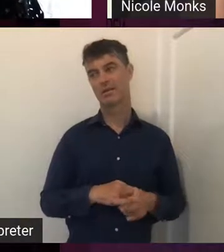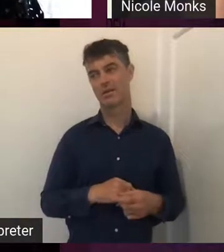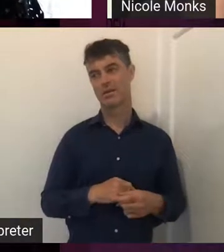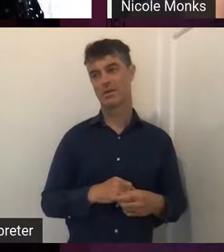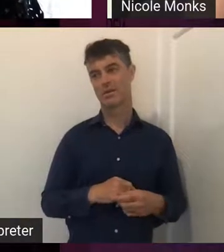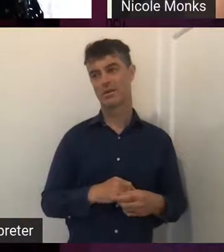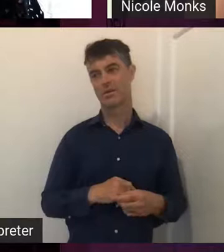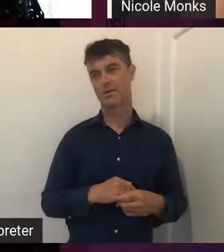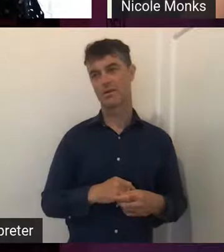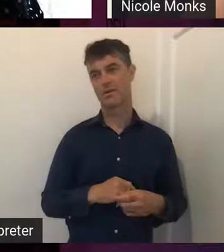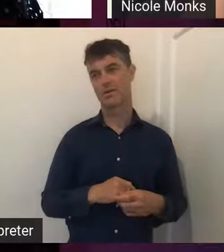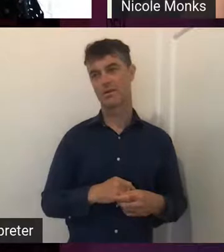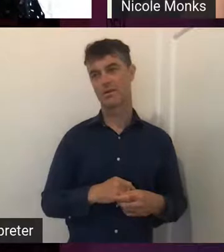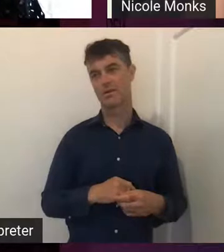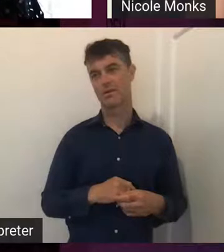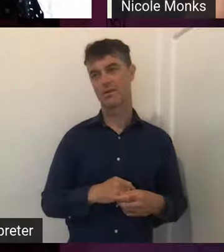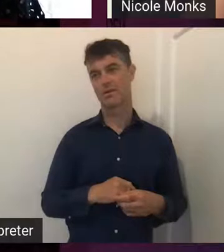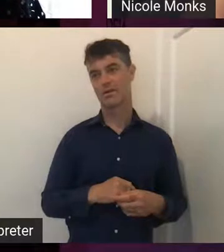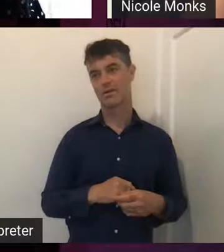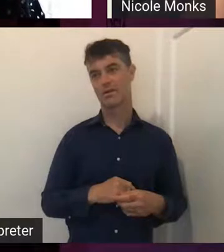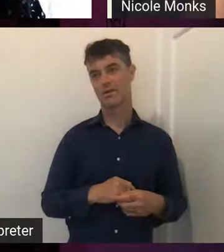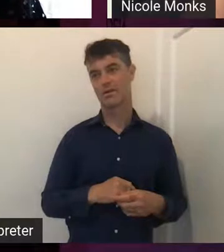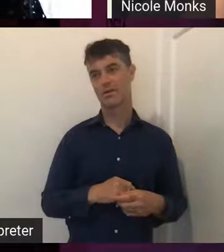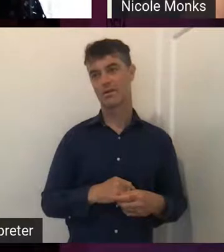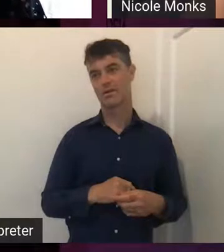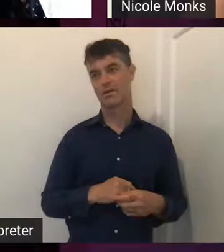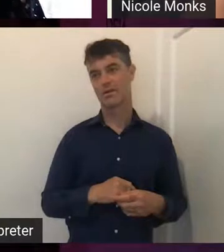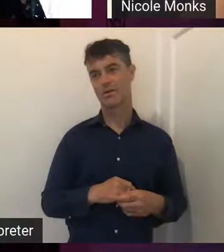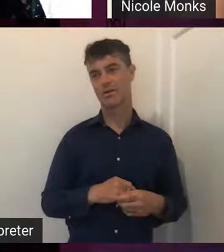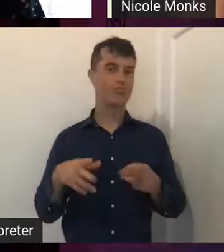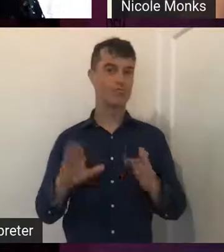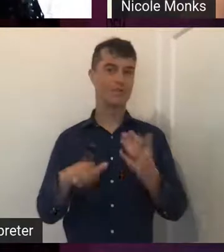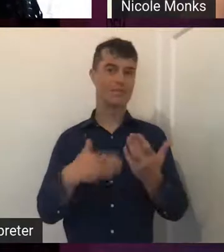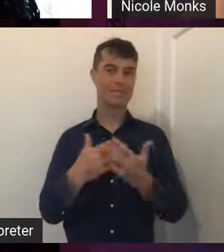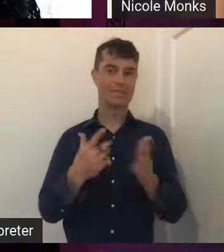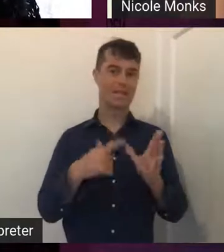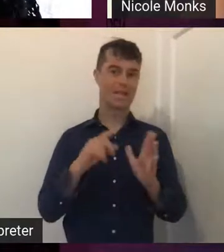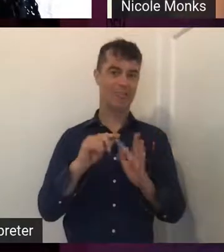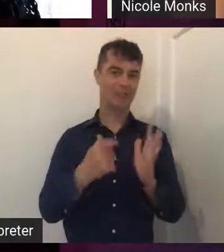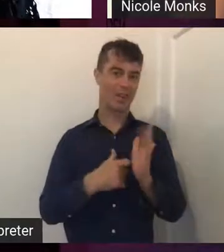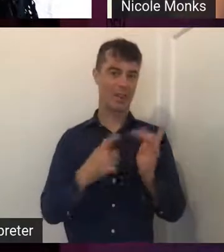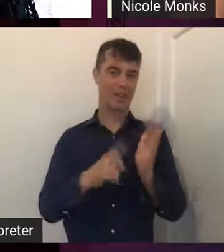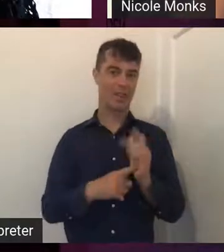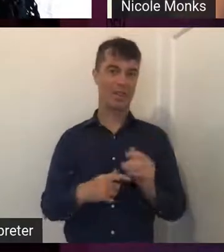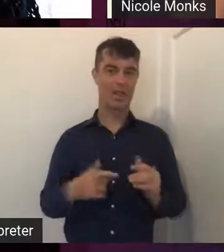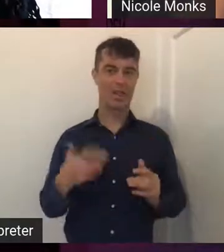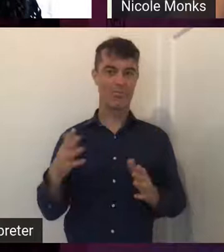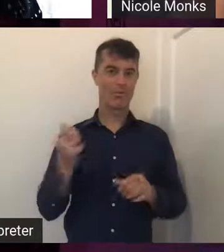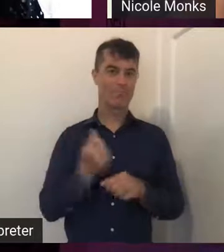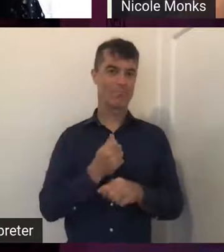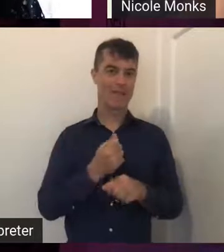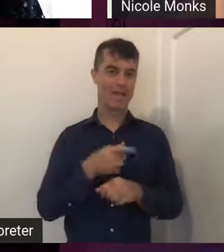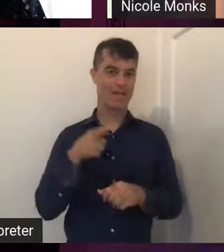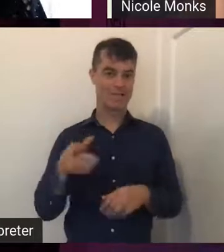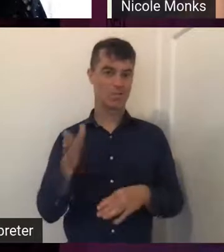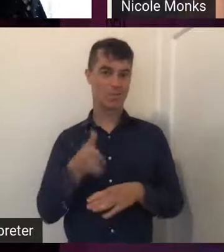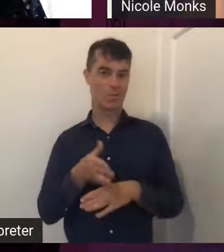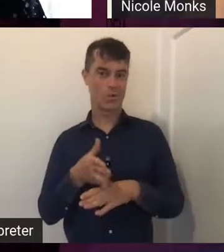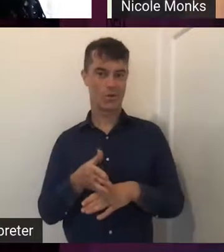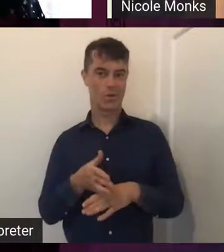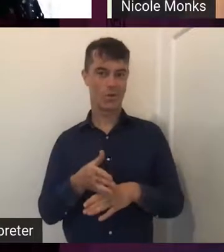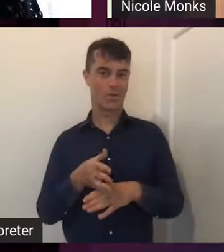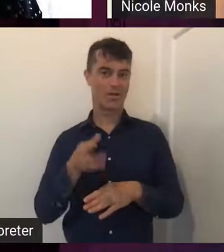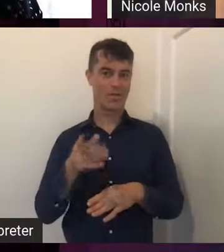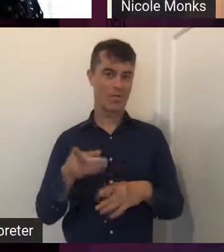a studio hopefully when I get back there now. Because we've been on the, I've been on the road since April. So I actually made this work, you know,